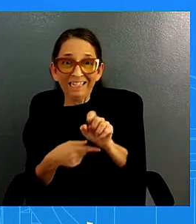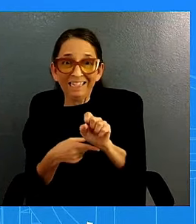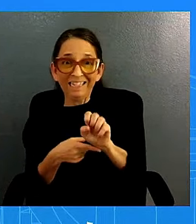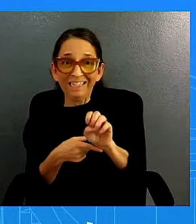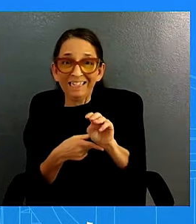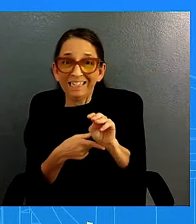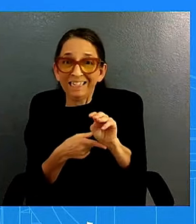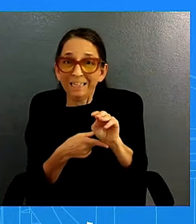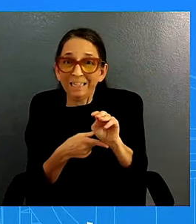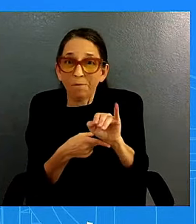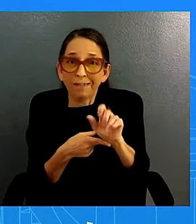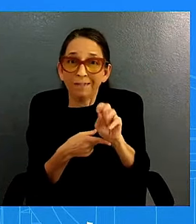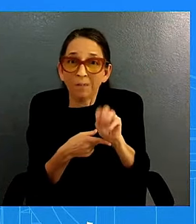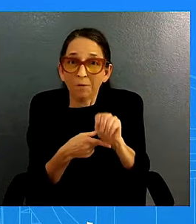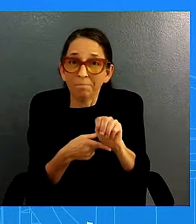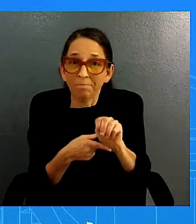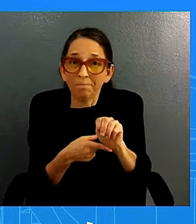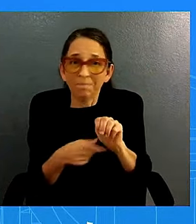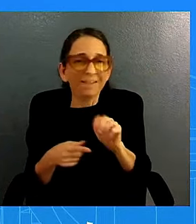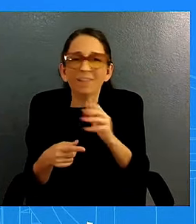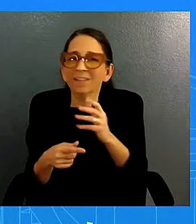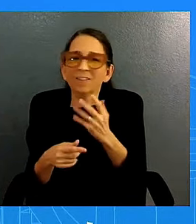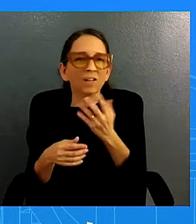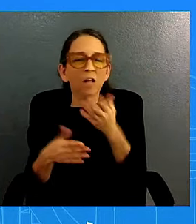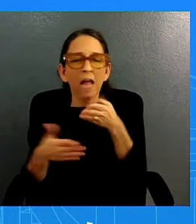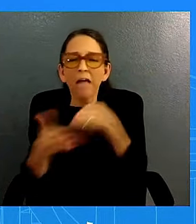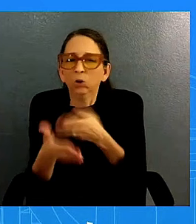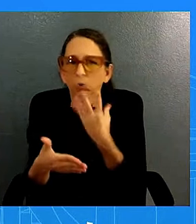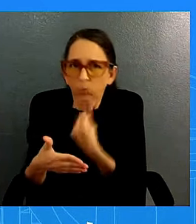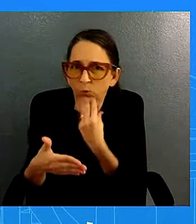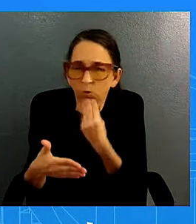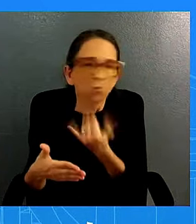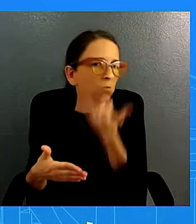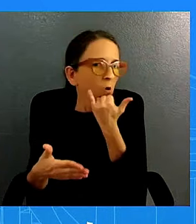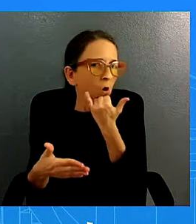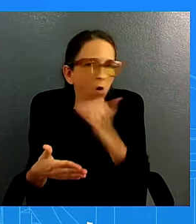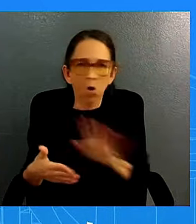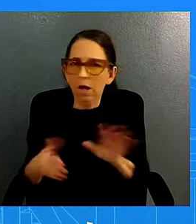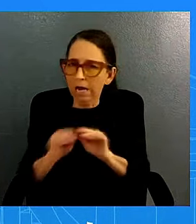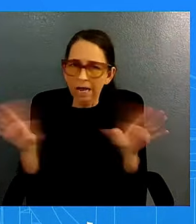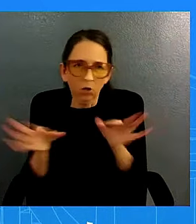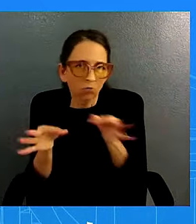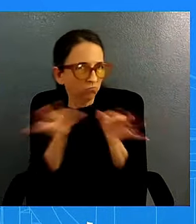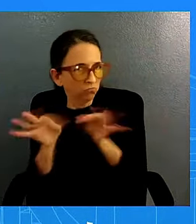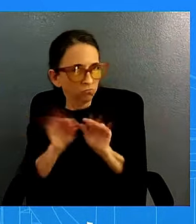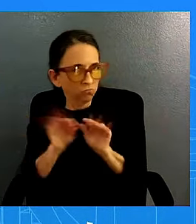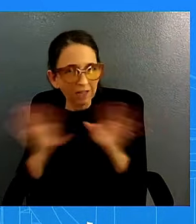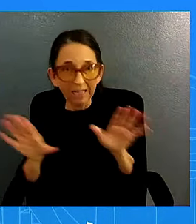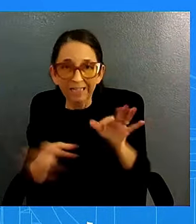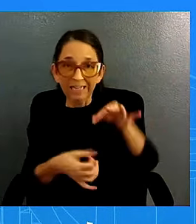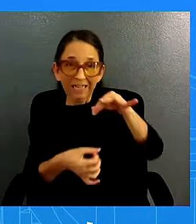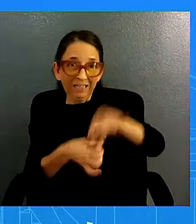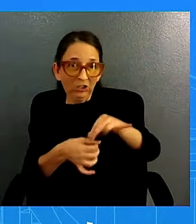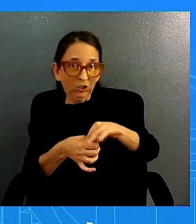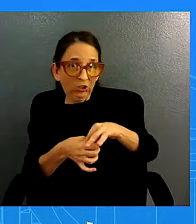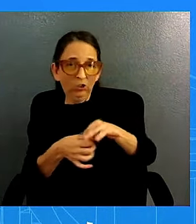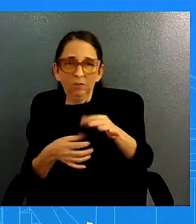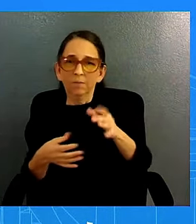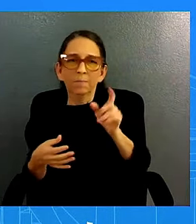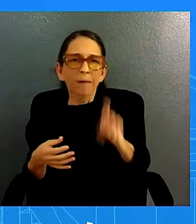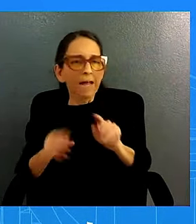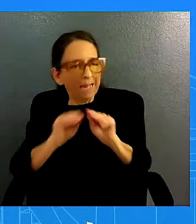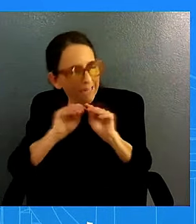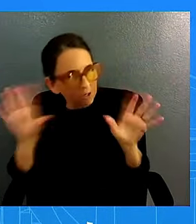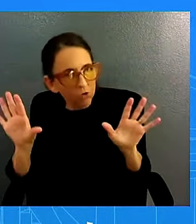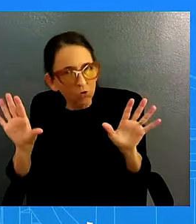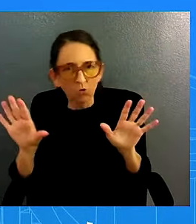really clear about that uh elected leaders have to be really clear about that they need to be responsible about calling that out uh as